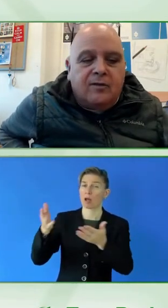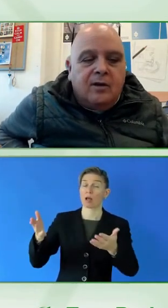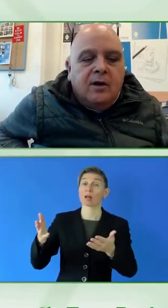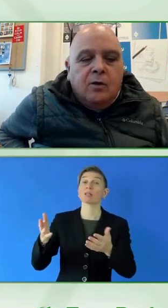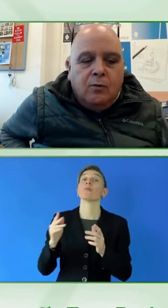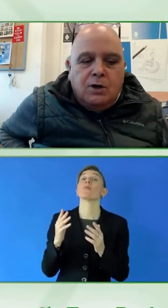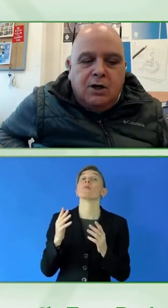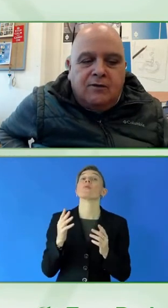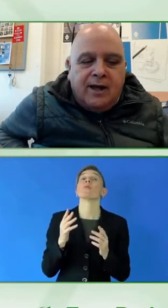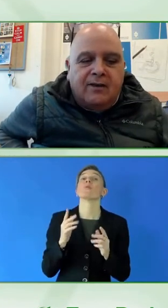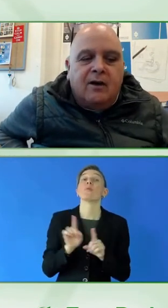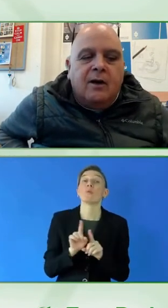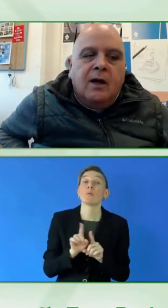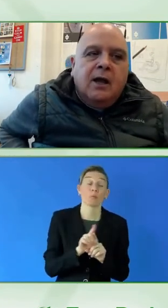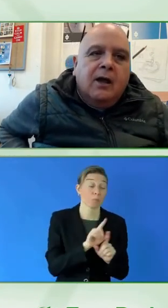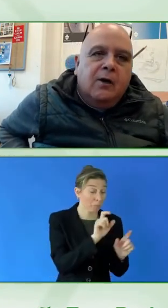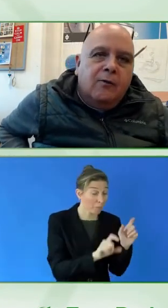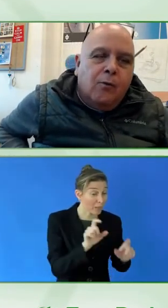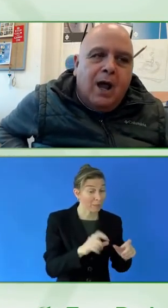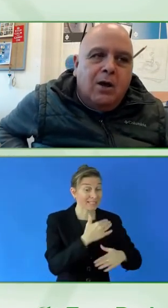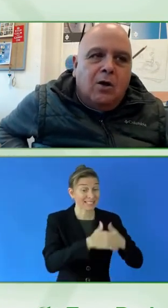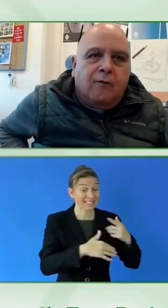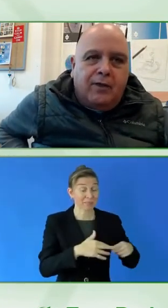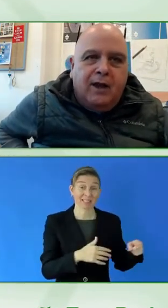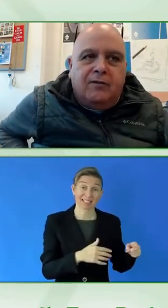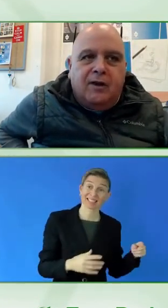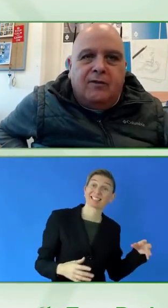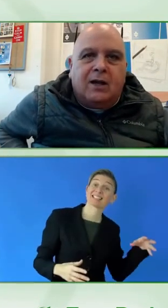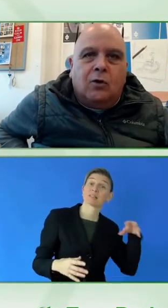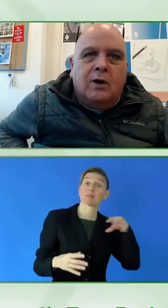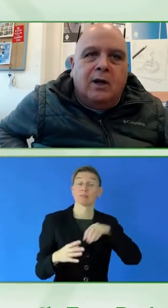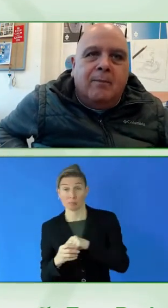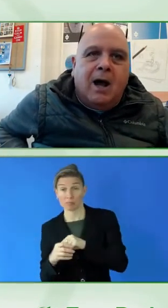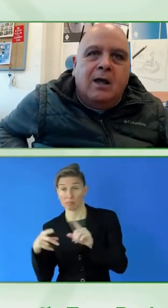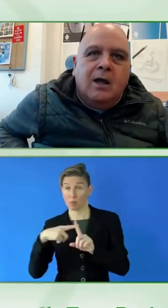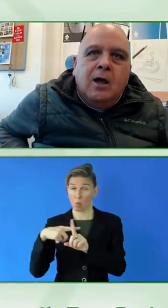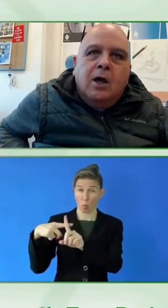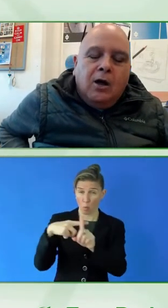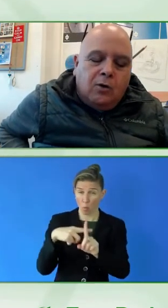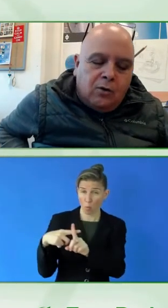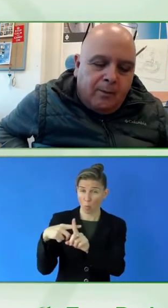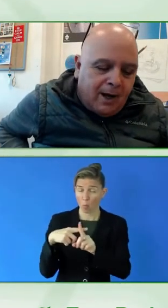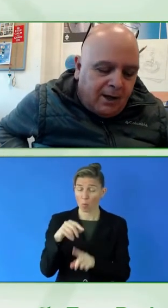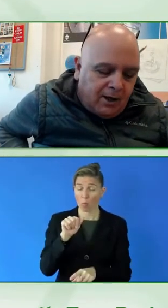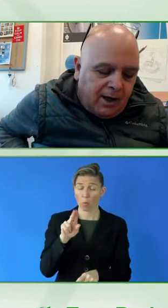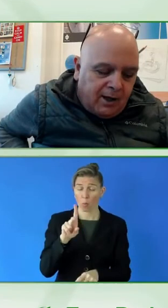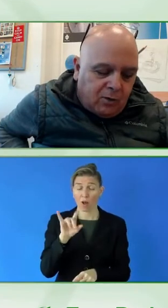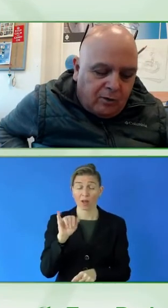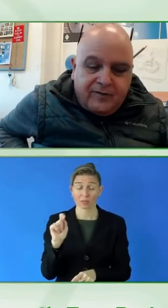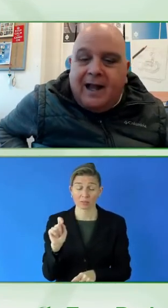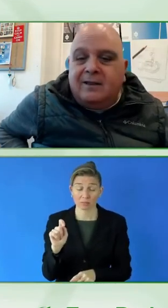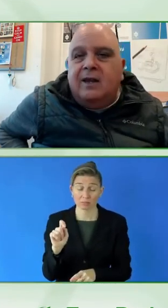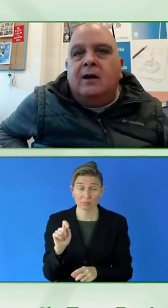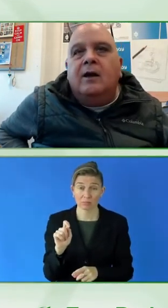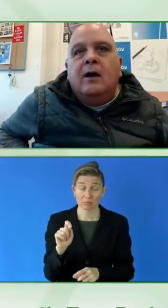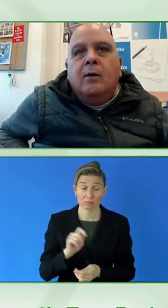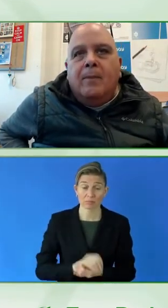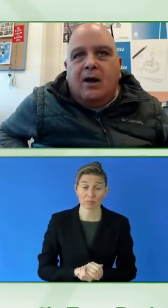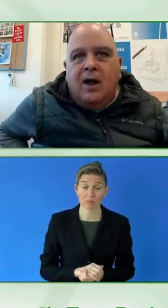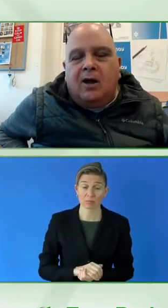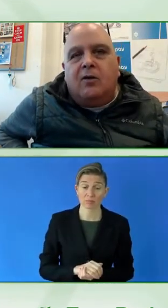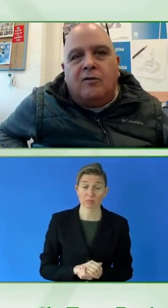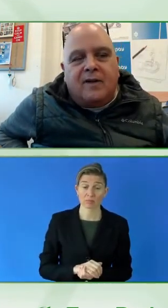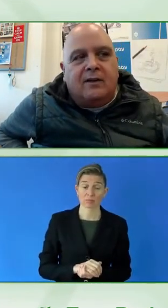audits, which is another way of thinking, not only by consulting